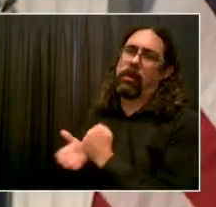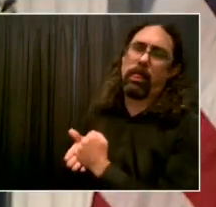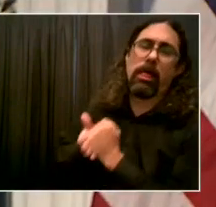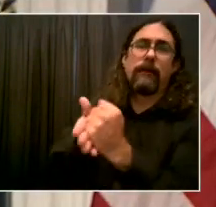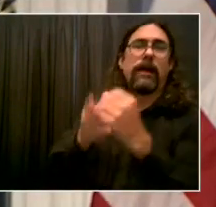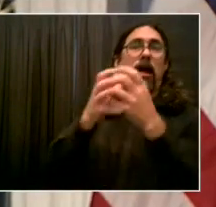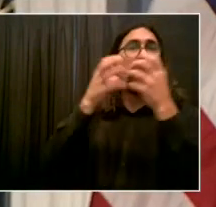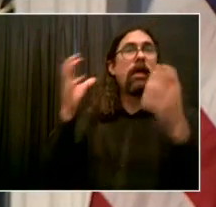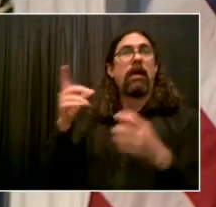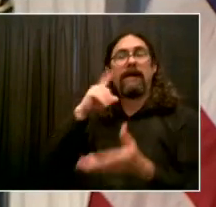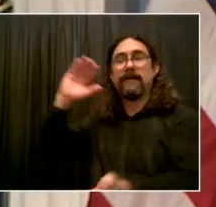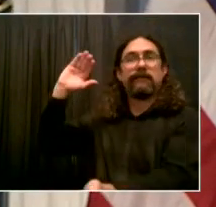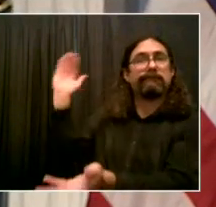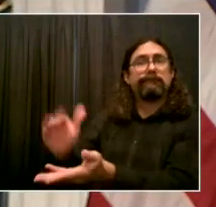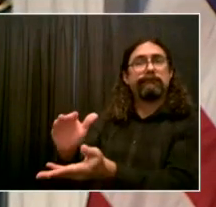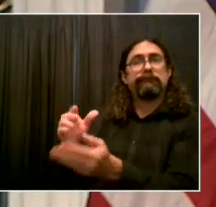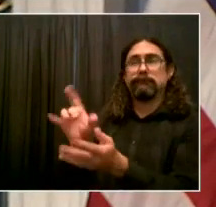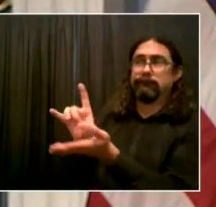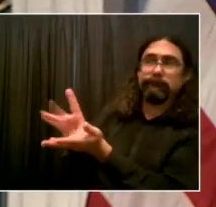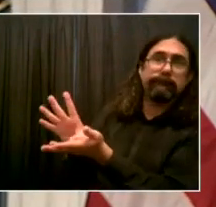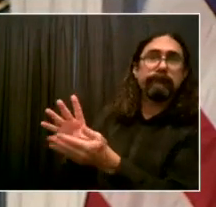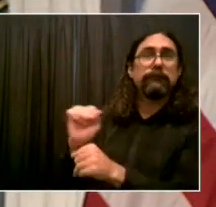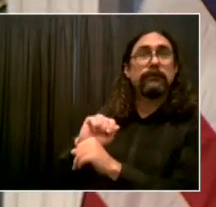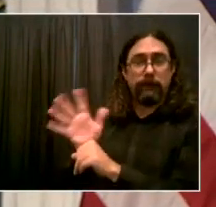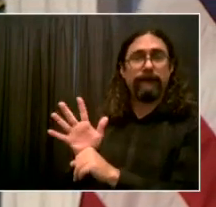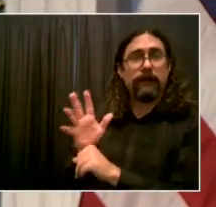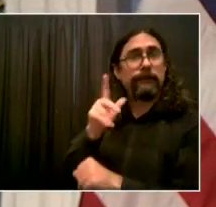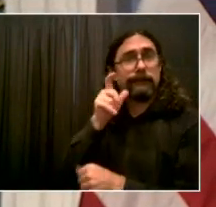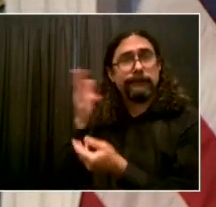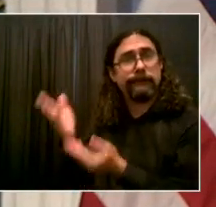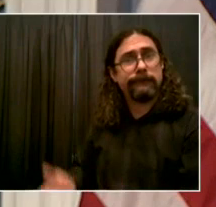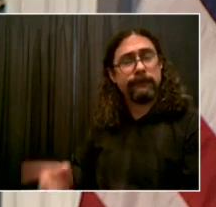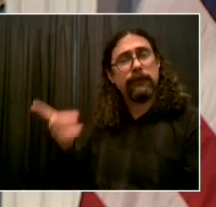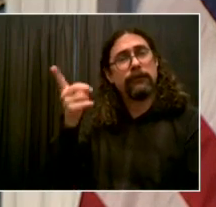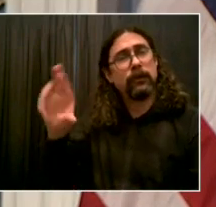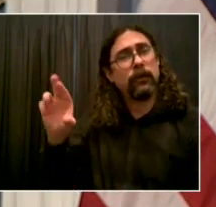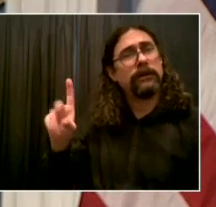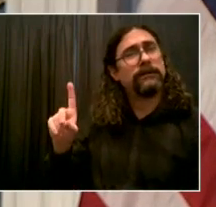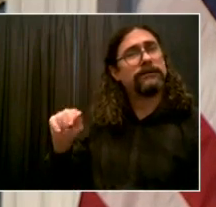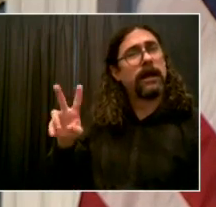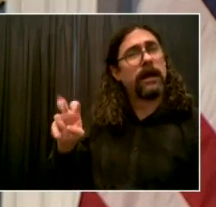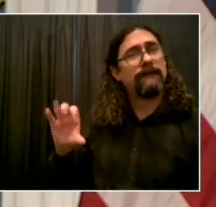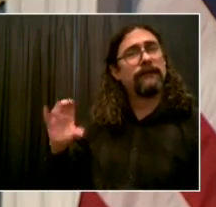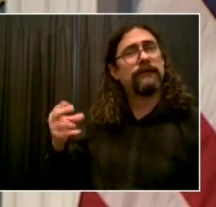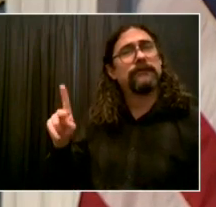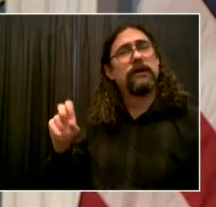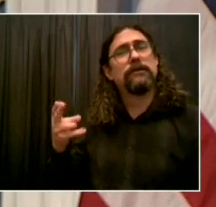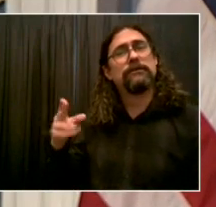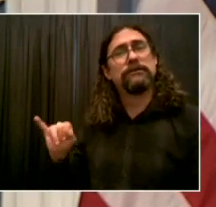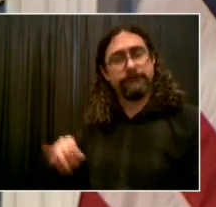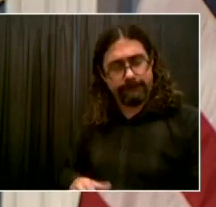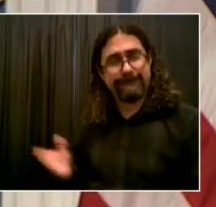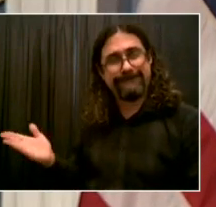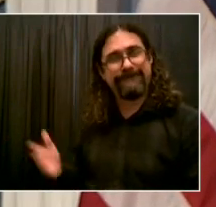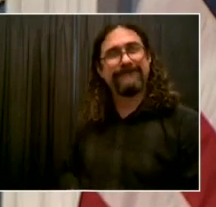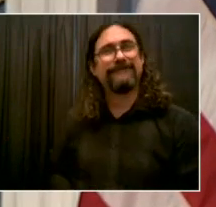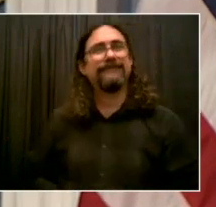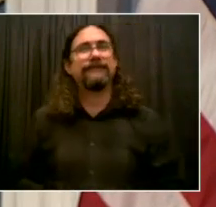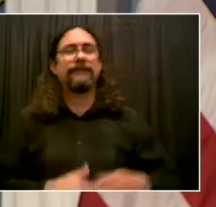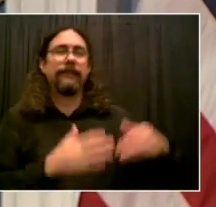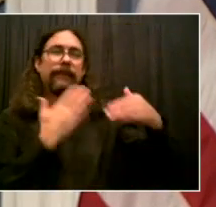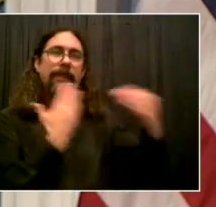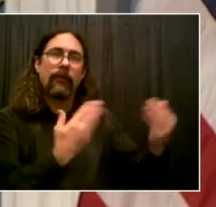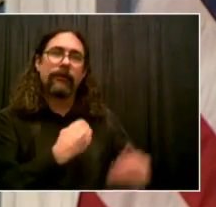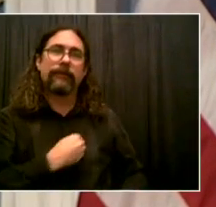you have said many times that we can't just bring things back to normal. Ours must be a just recovery.